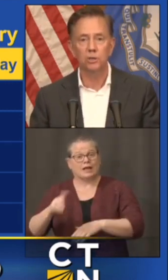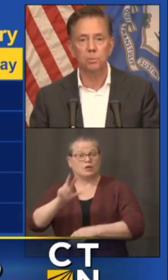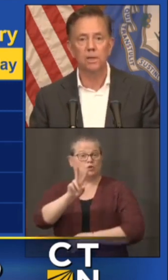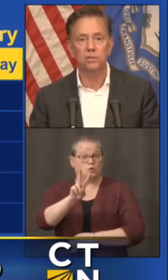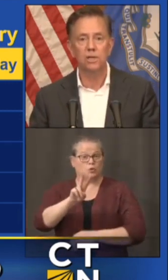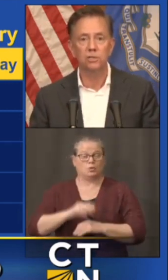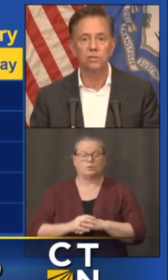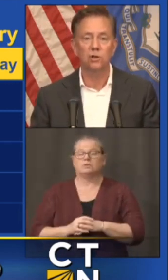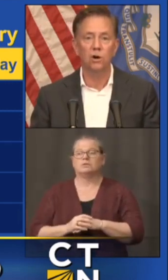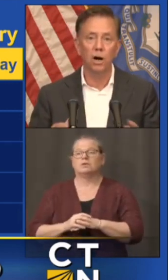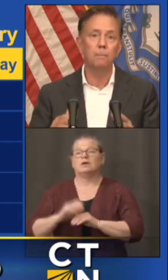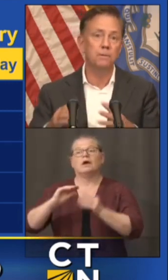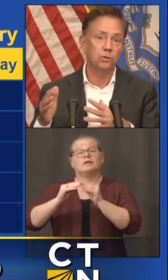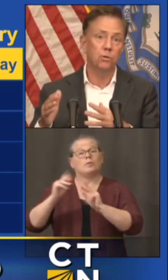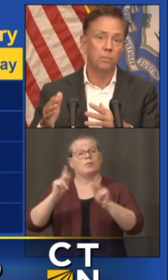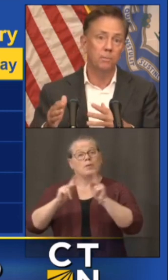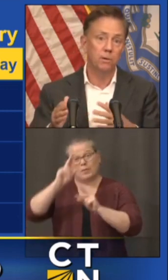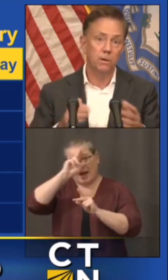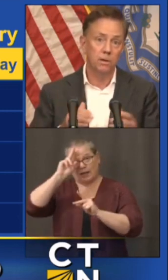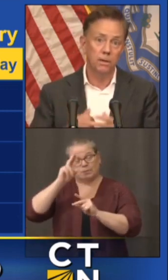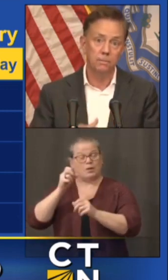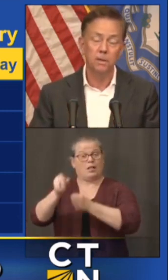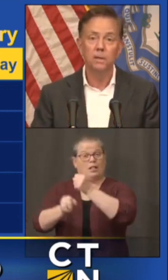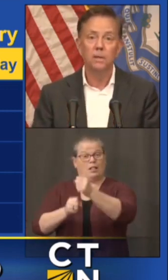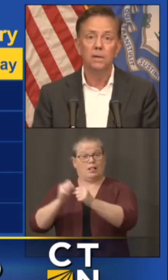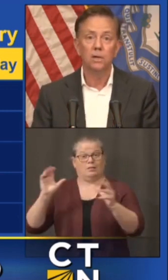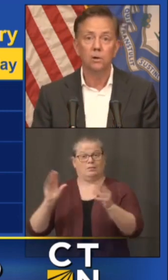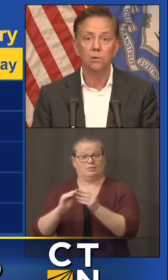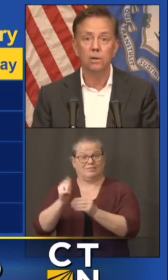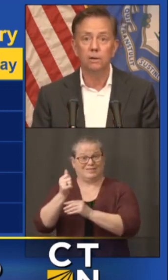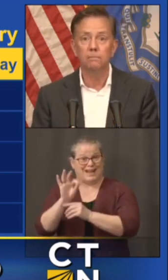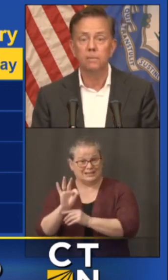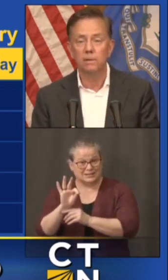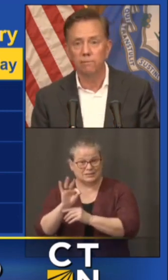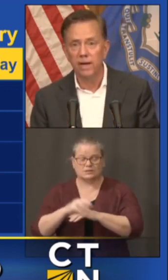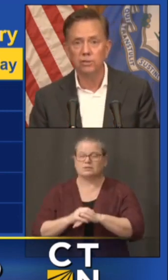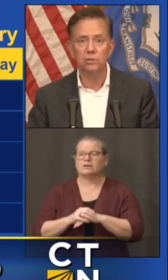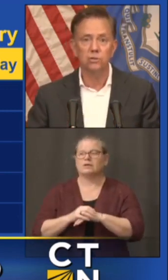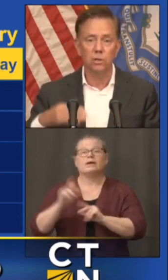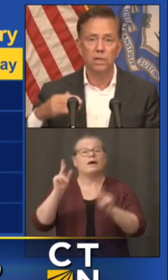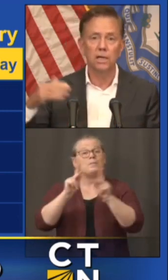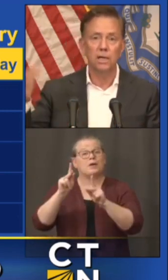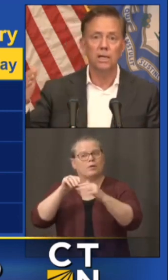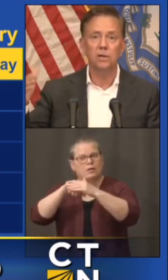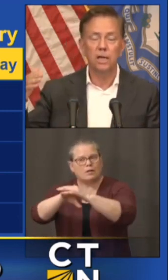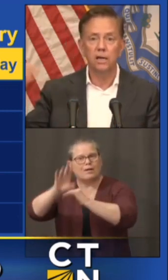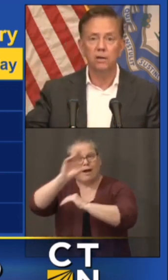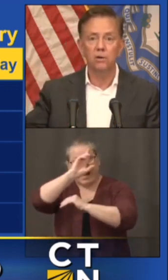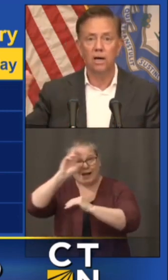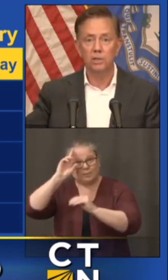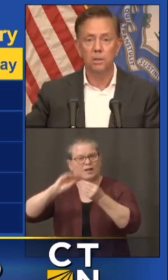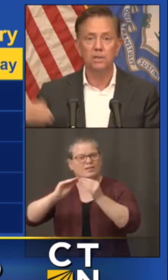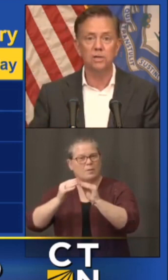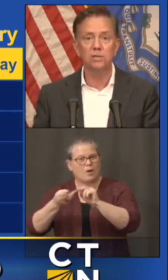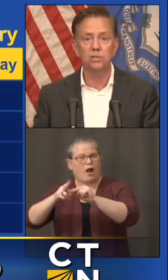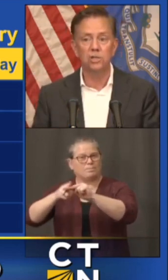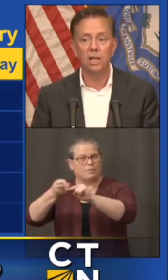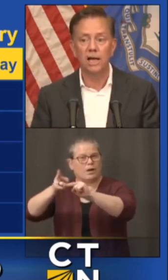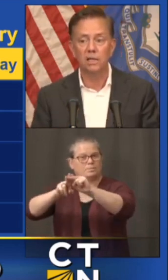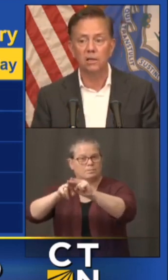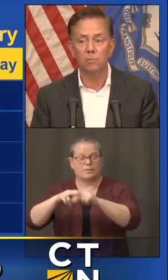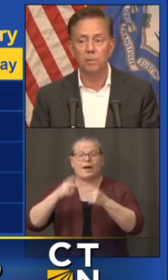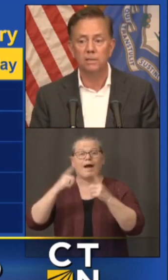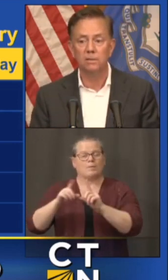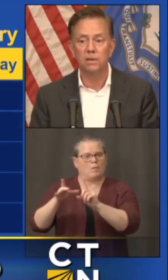hospitalizations are up as you remember you know infections are a leading indicator and hospitalizations